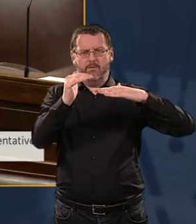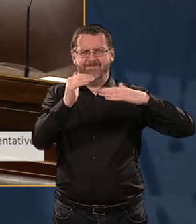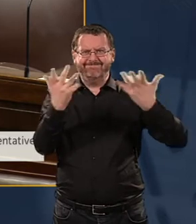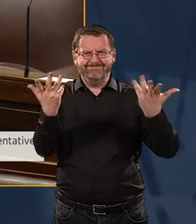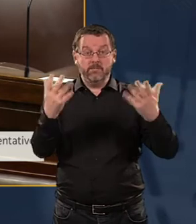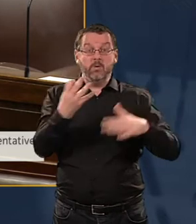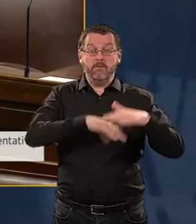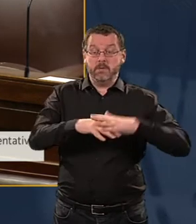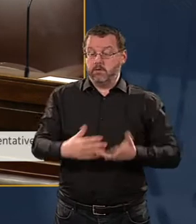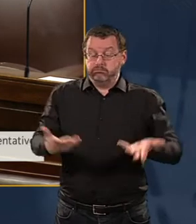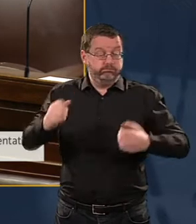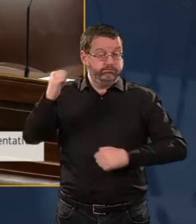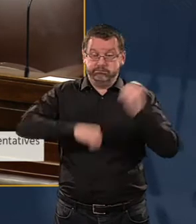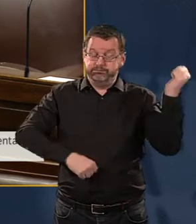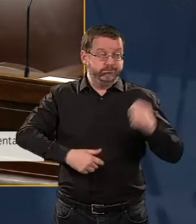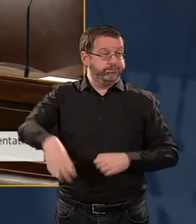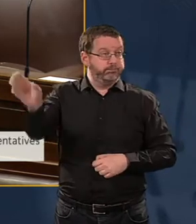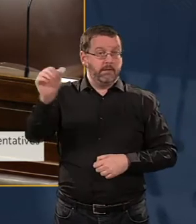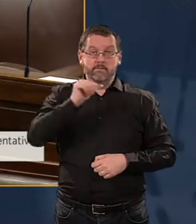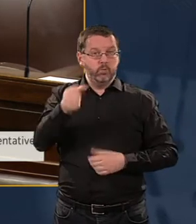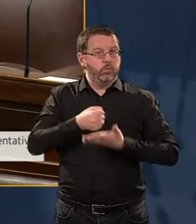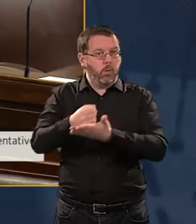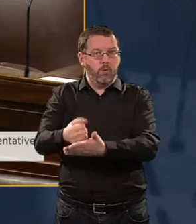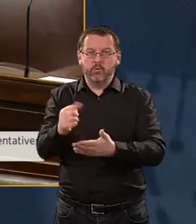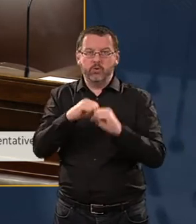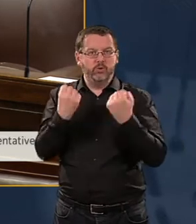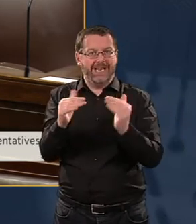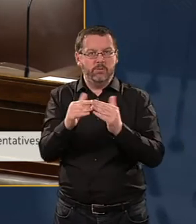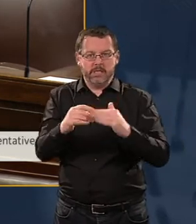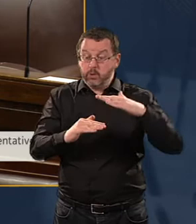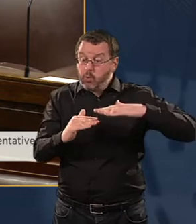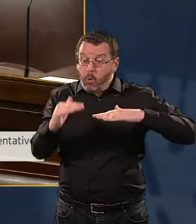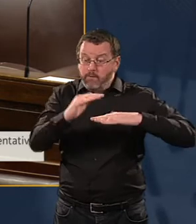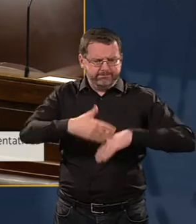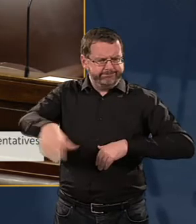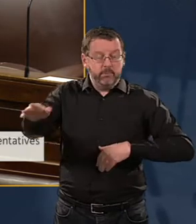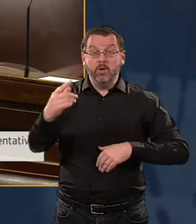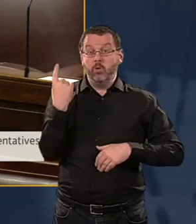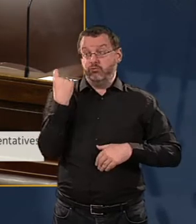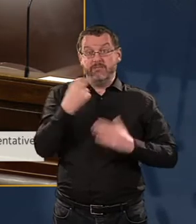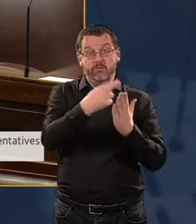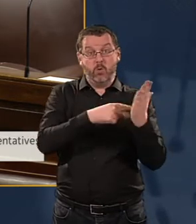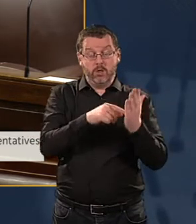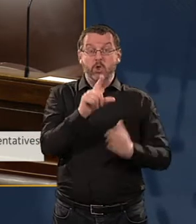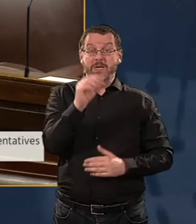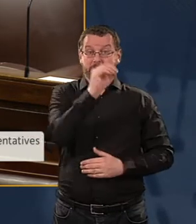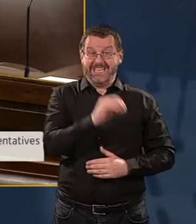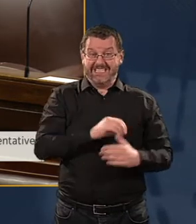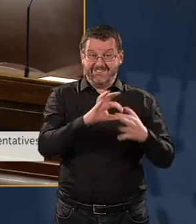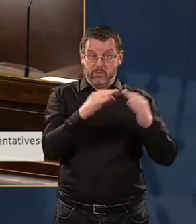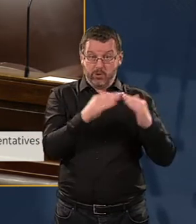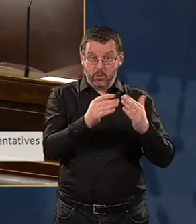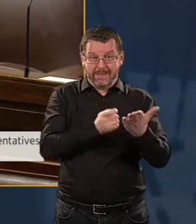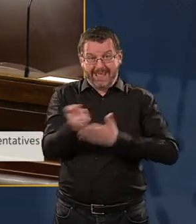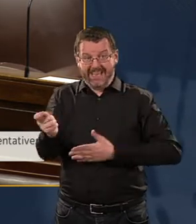housing support. One recent report shows 20% of households are paying over 40%